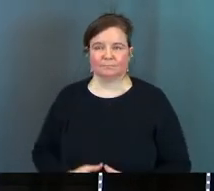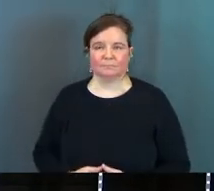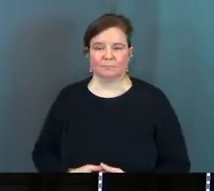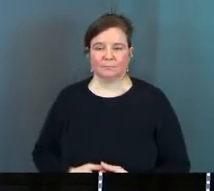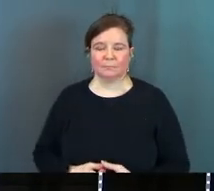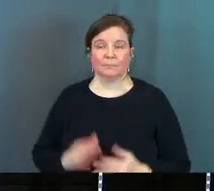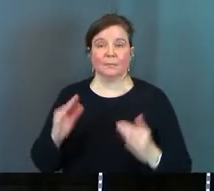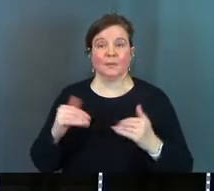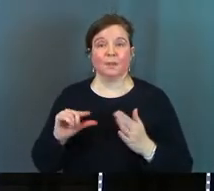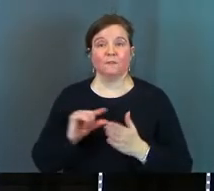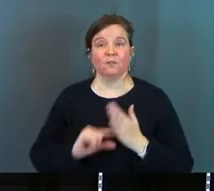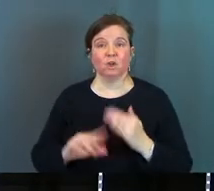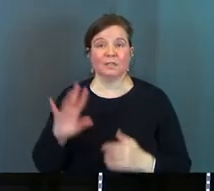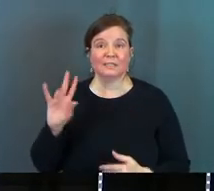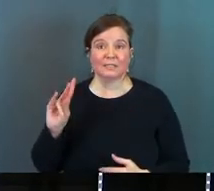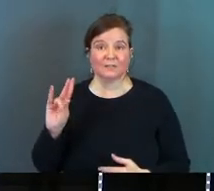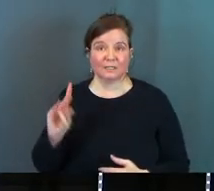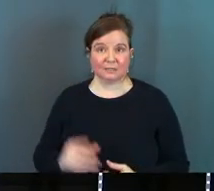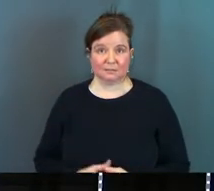verse 17